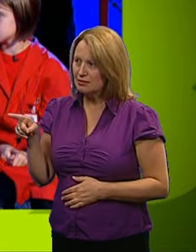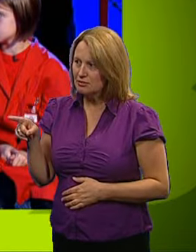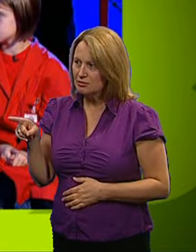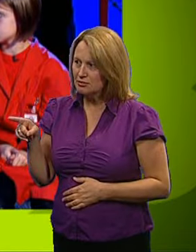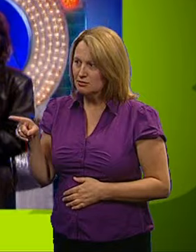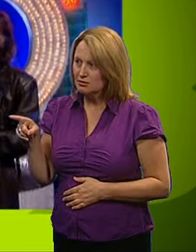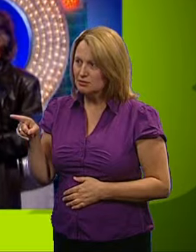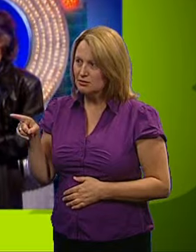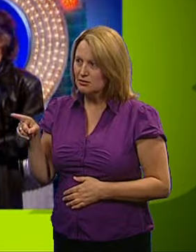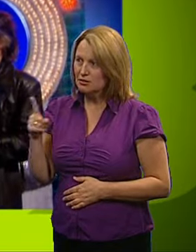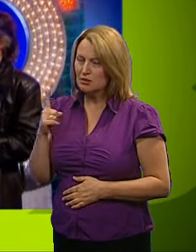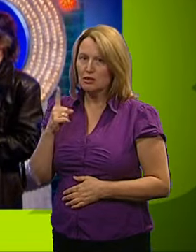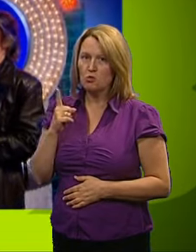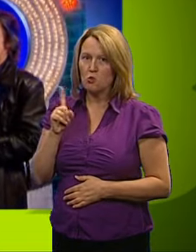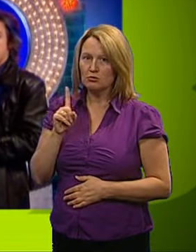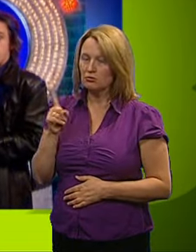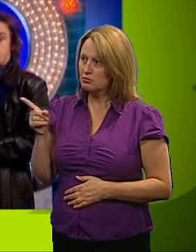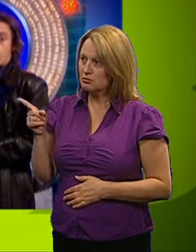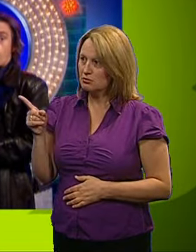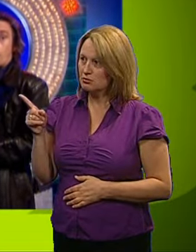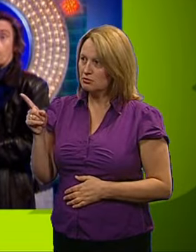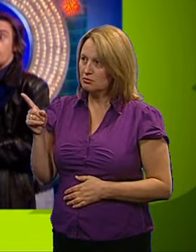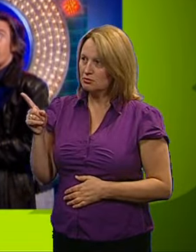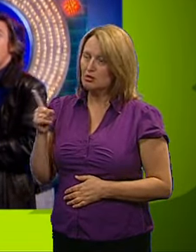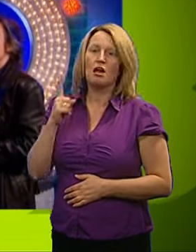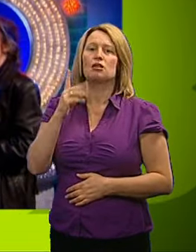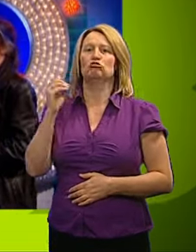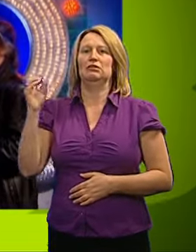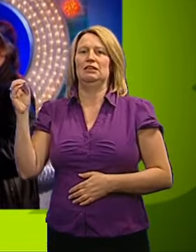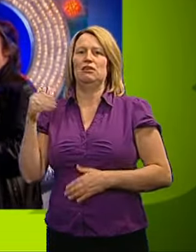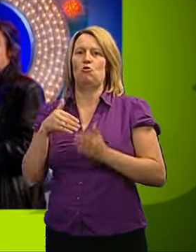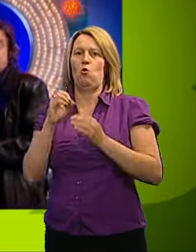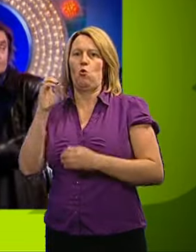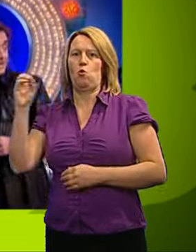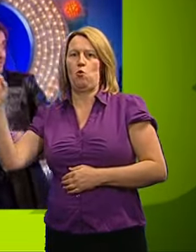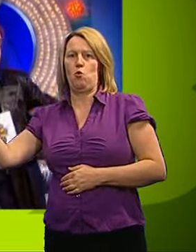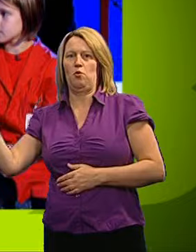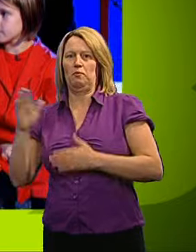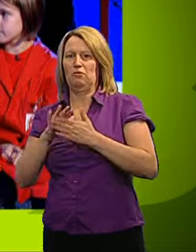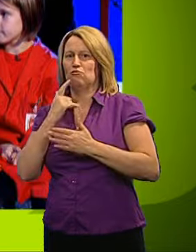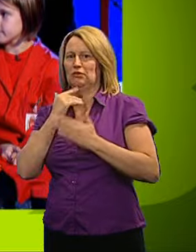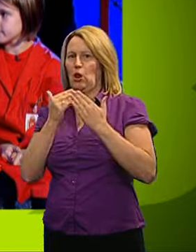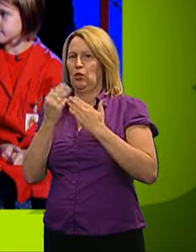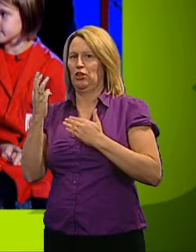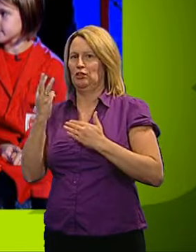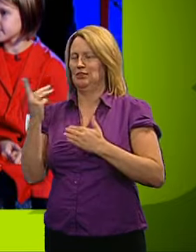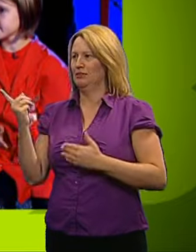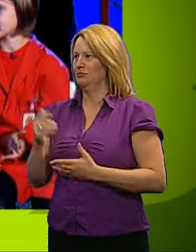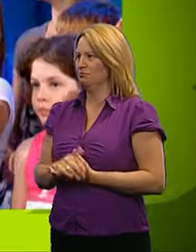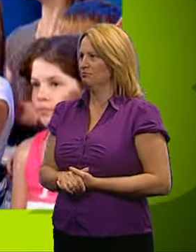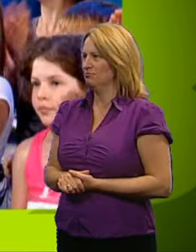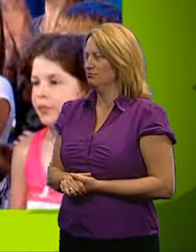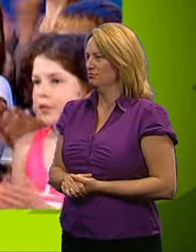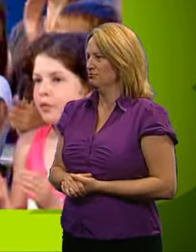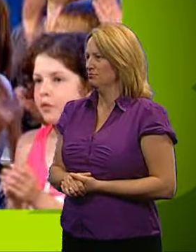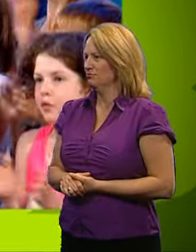one followed by 100 zeros, which means the reds are closest with 13. The